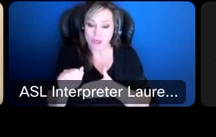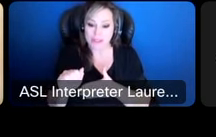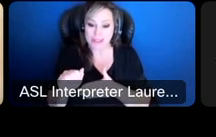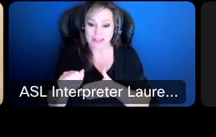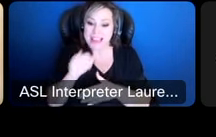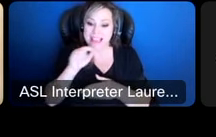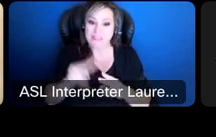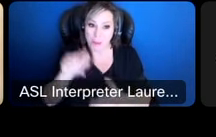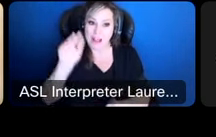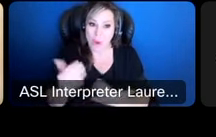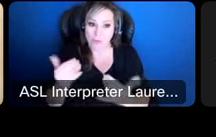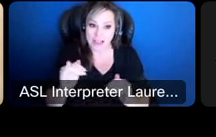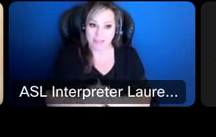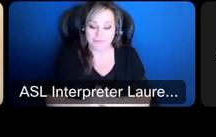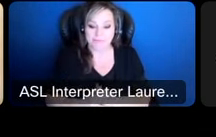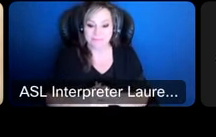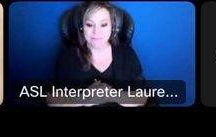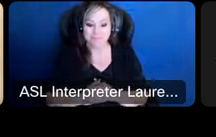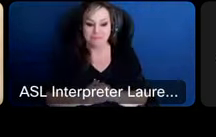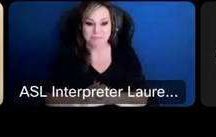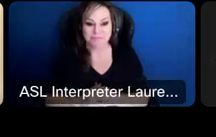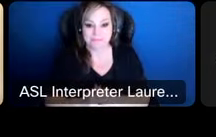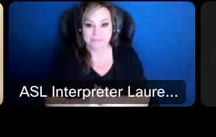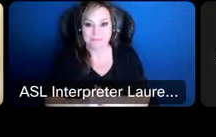point go forward one